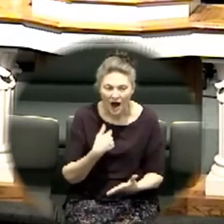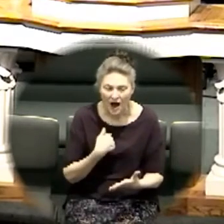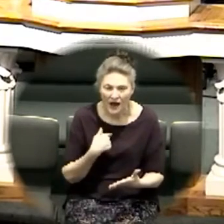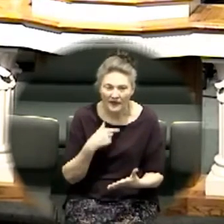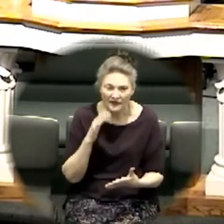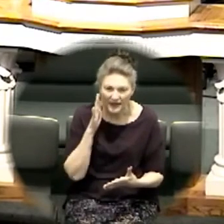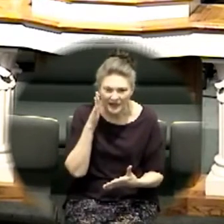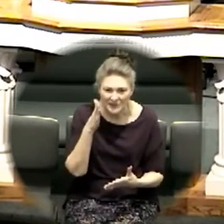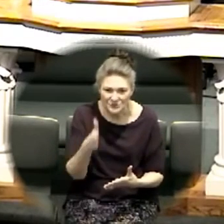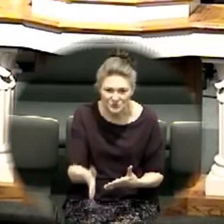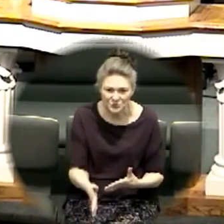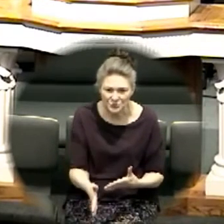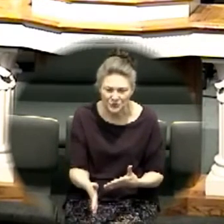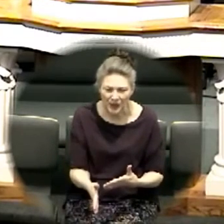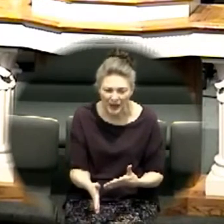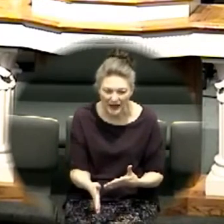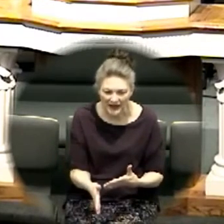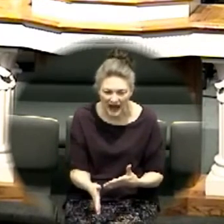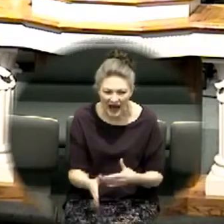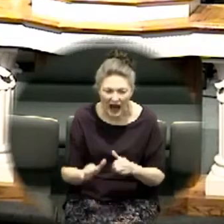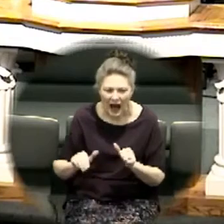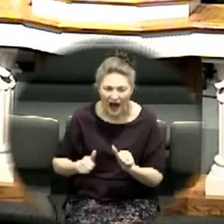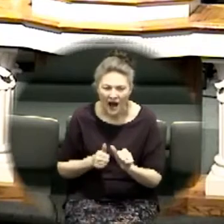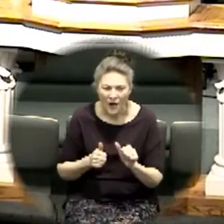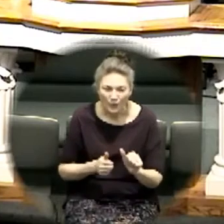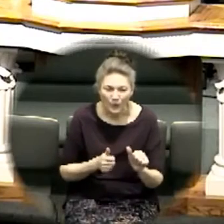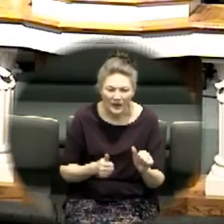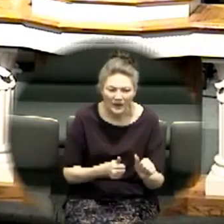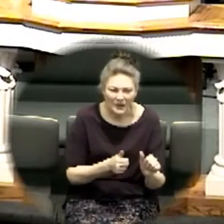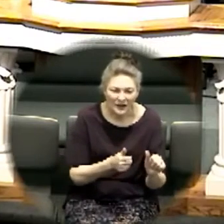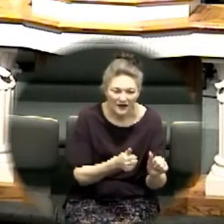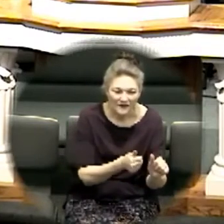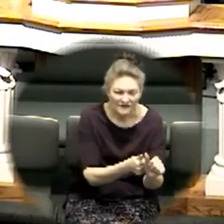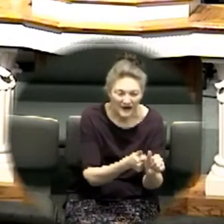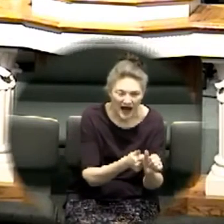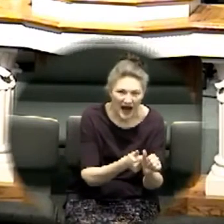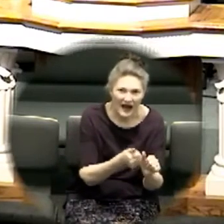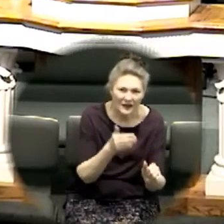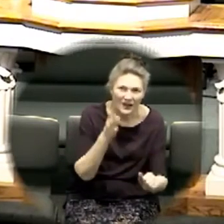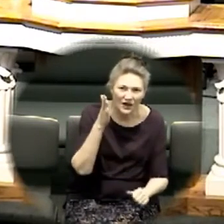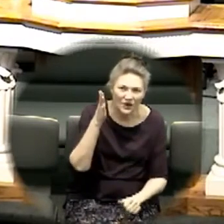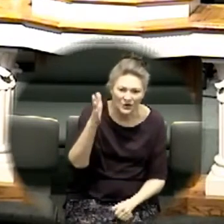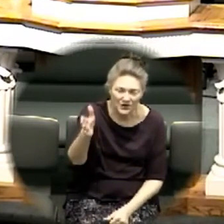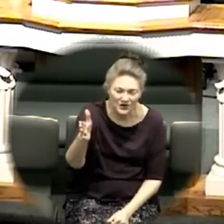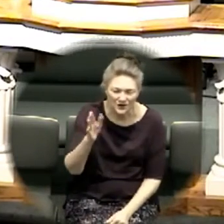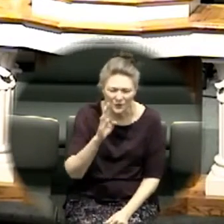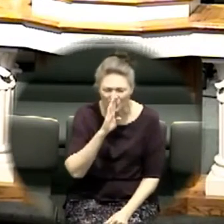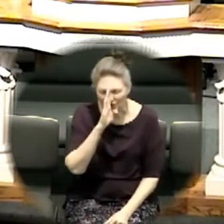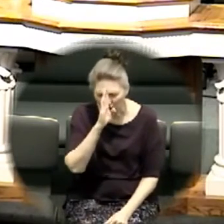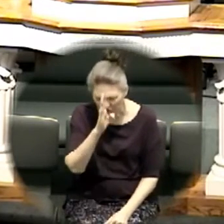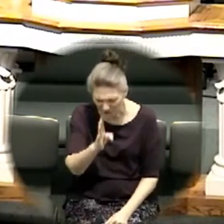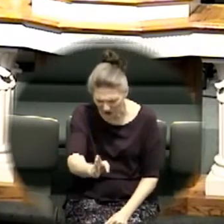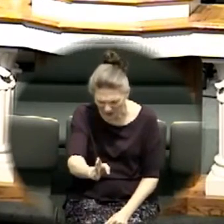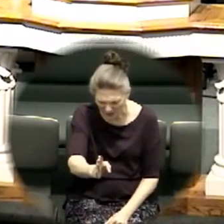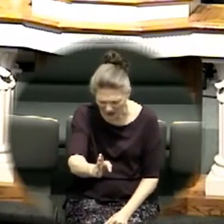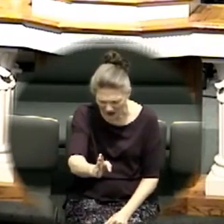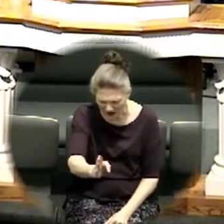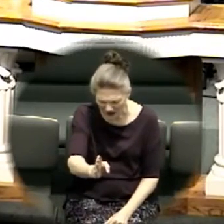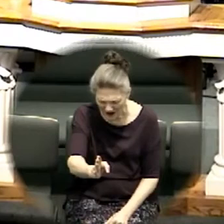all things new and I will follow you